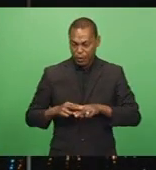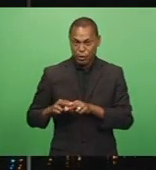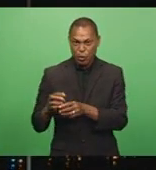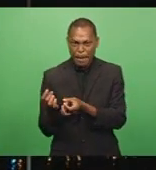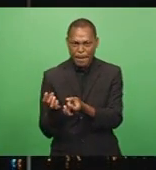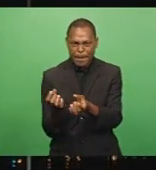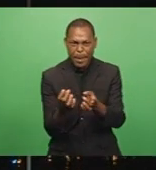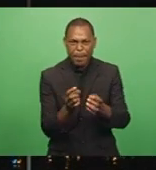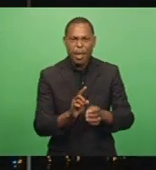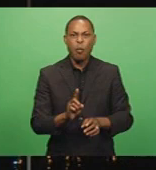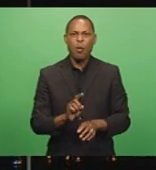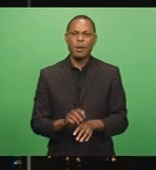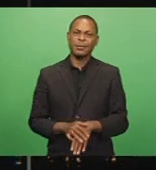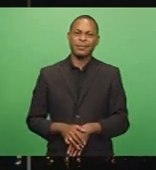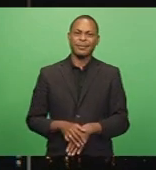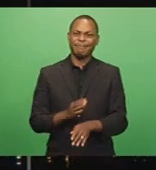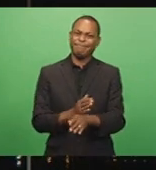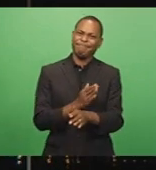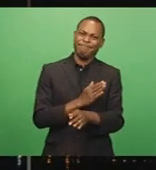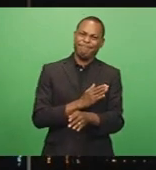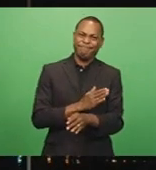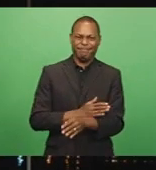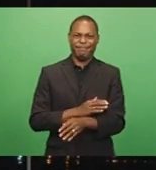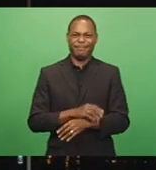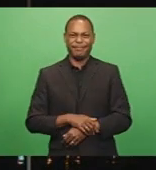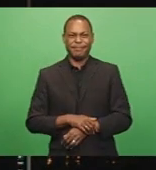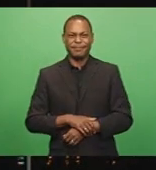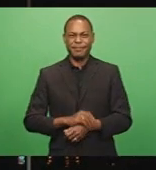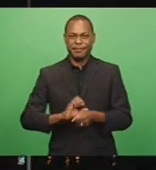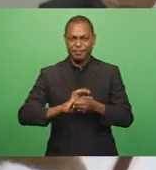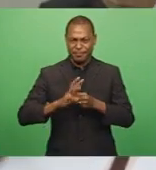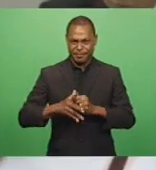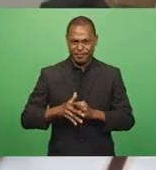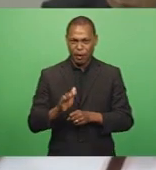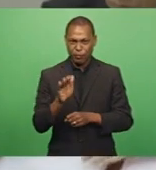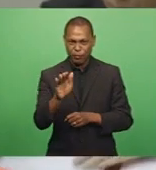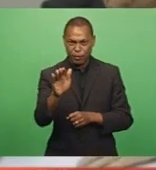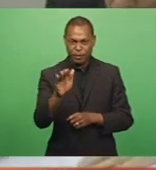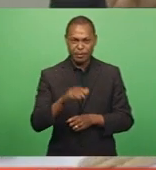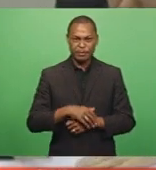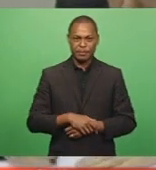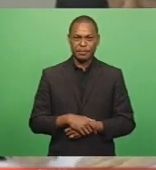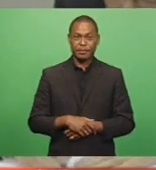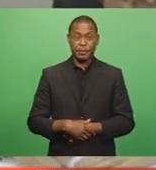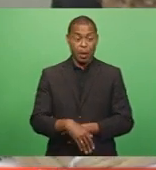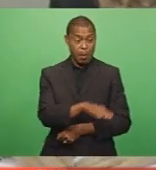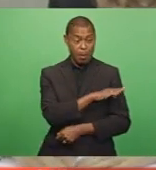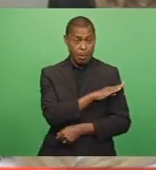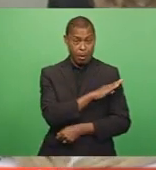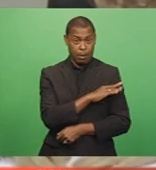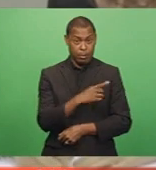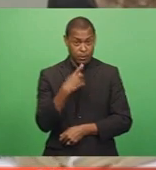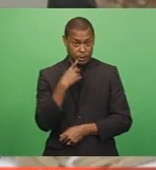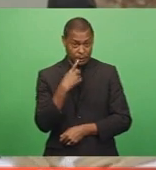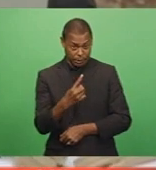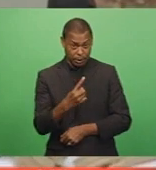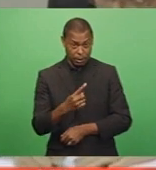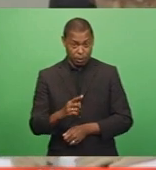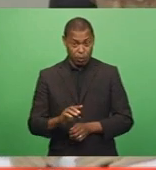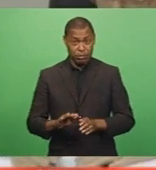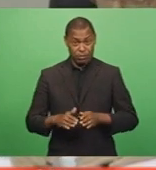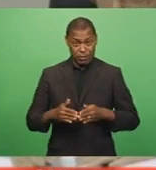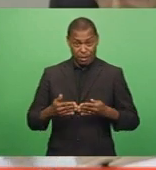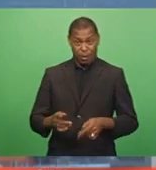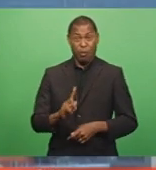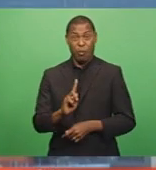the door for post-pandemic future. Kritika Kumar reports. The Prime Minister says the key for post-pandemic future is